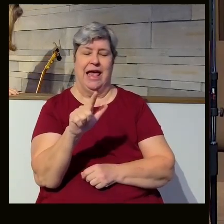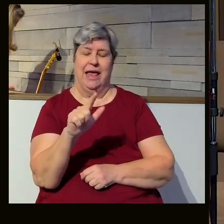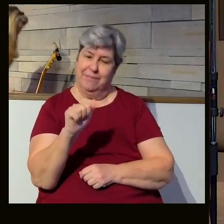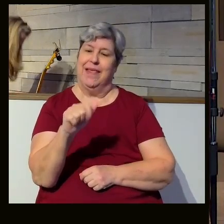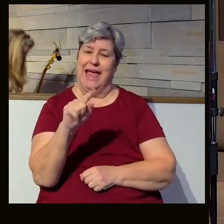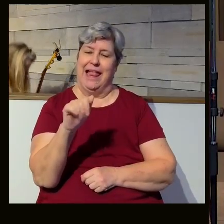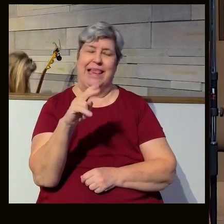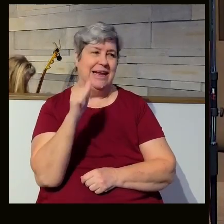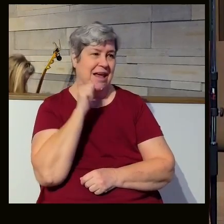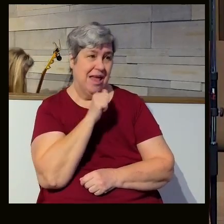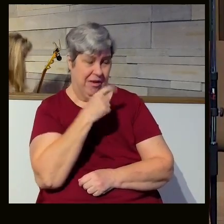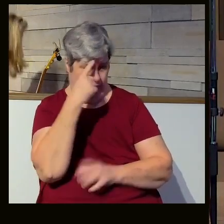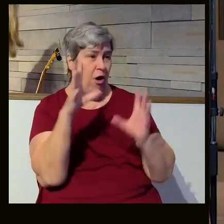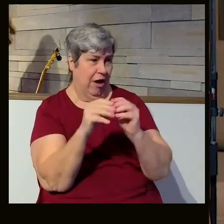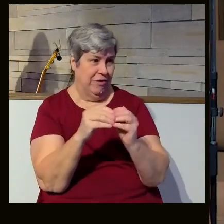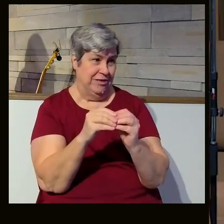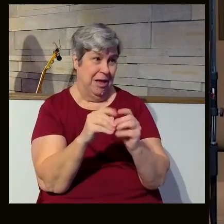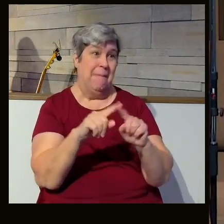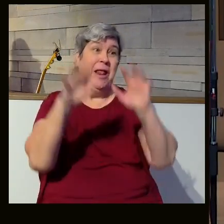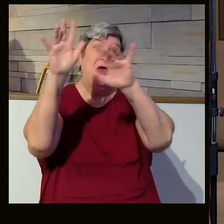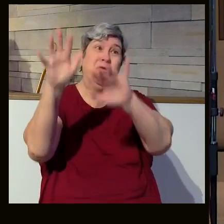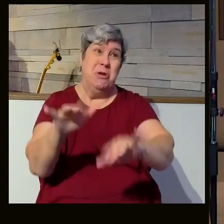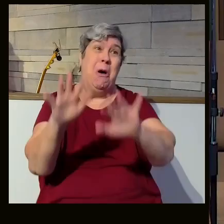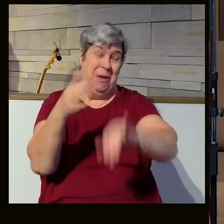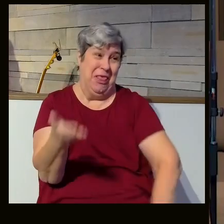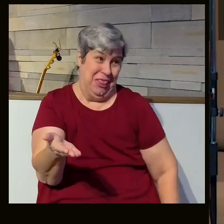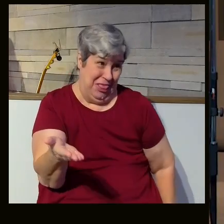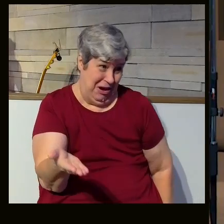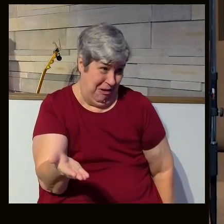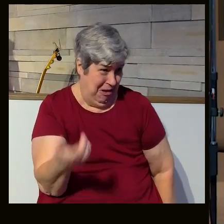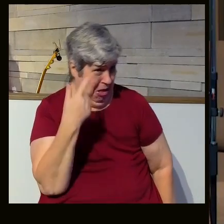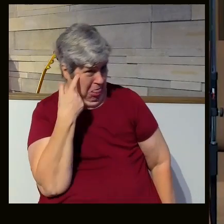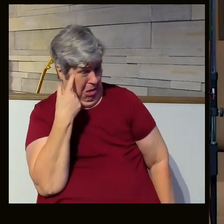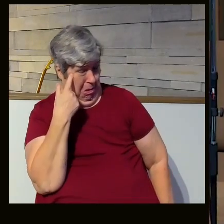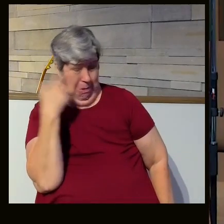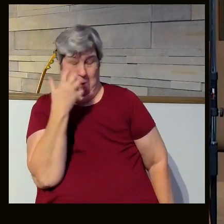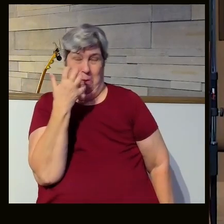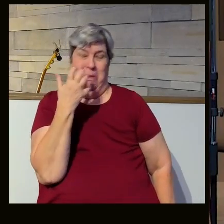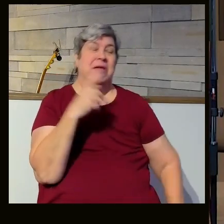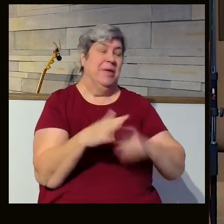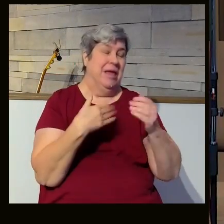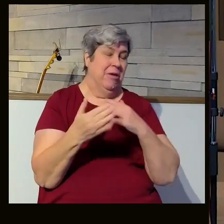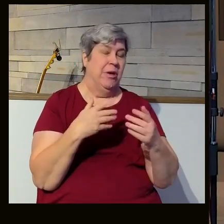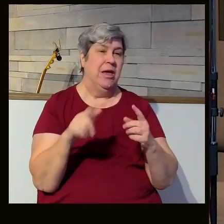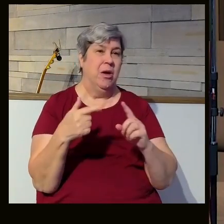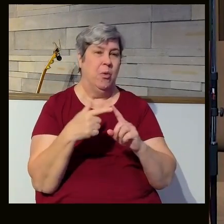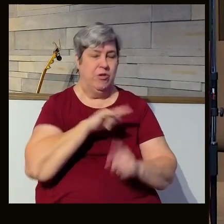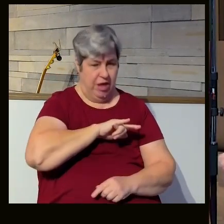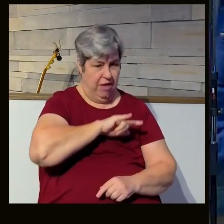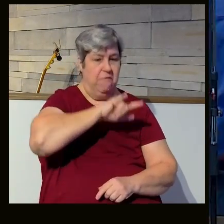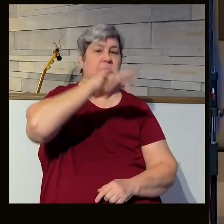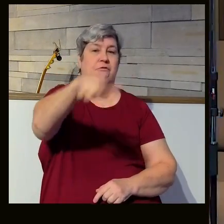conference, a snowy conference too, in Atlanta, Georgia. Who would have thought that for Atlanta? But anyway, when she